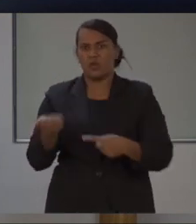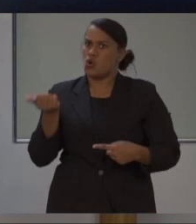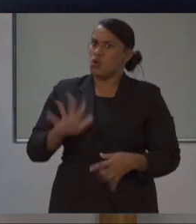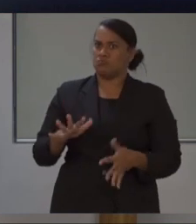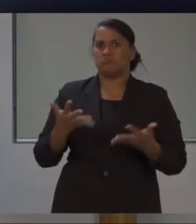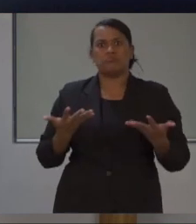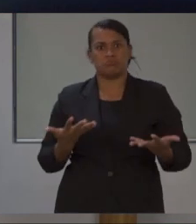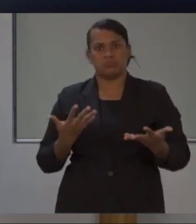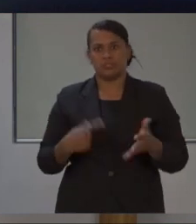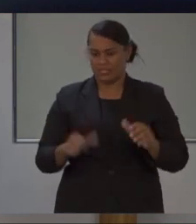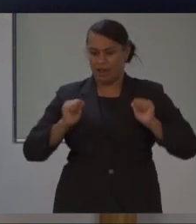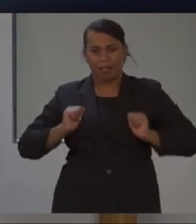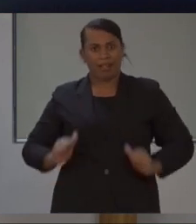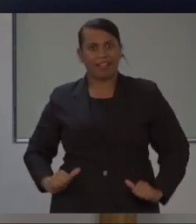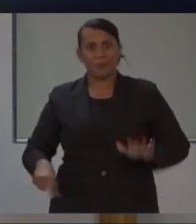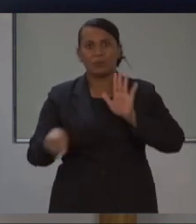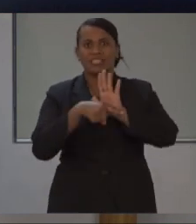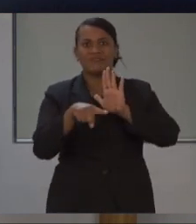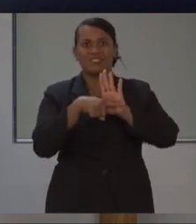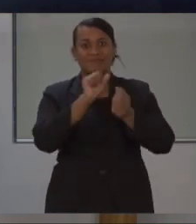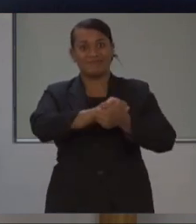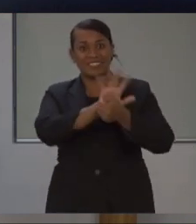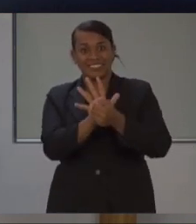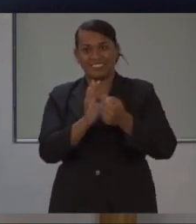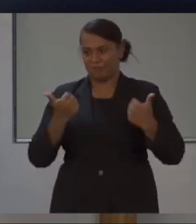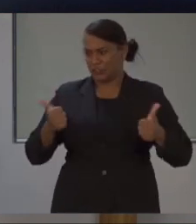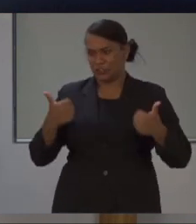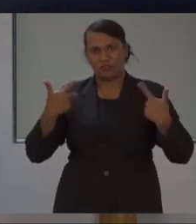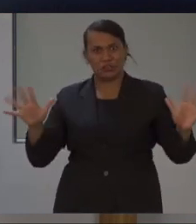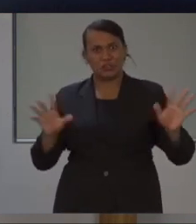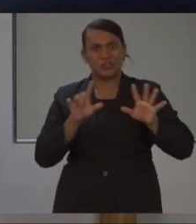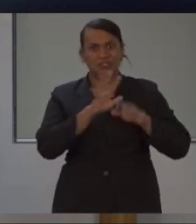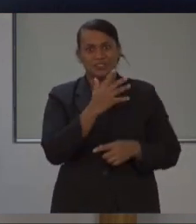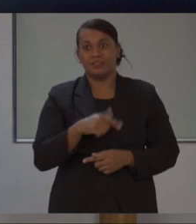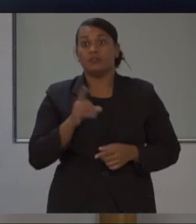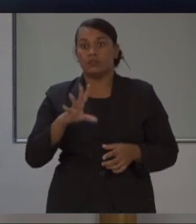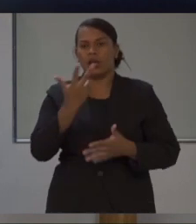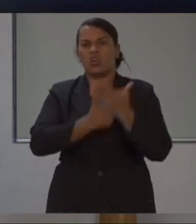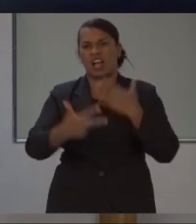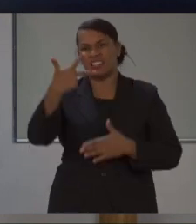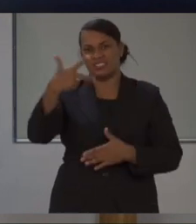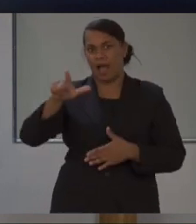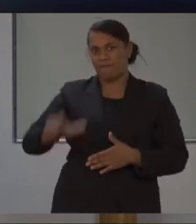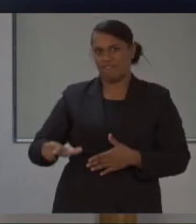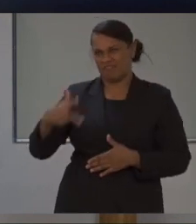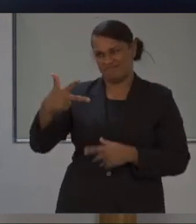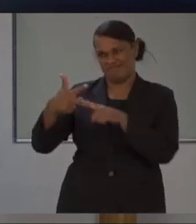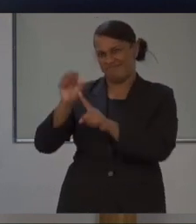recoveries from the virus. So now, there are eight active cases of COVID-19 confirmed in Fiji,